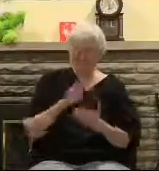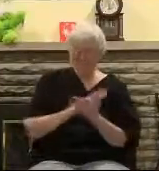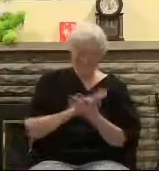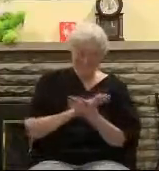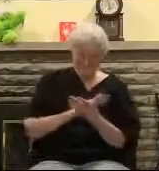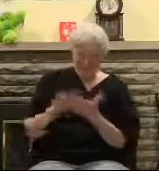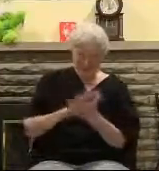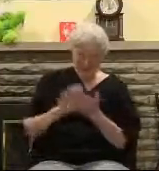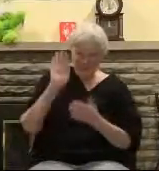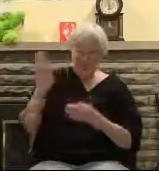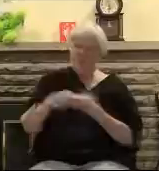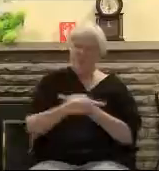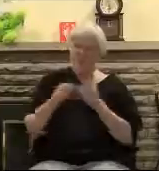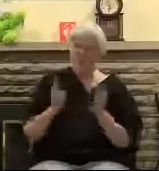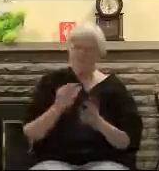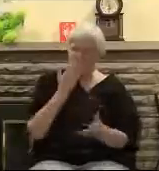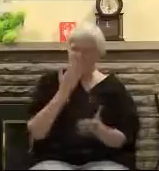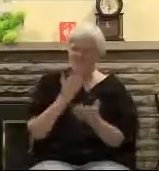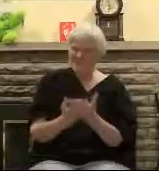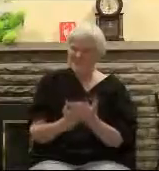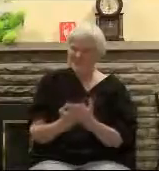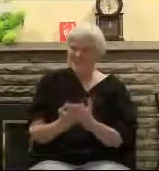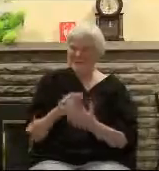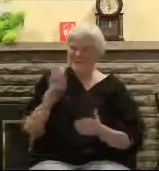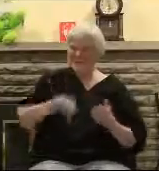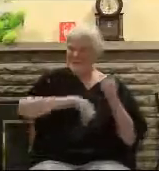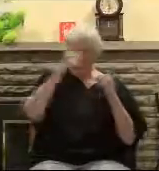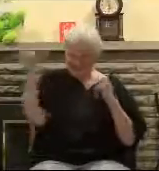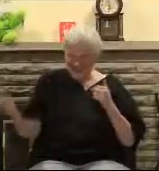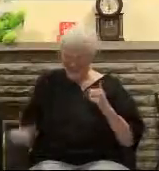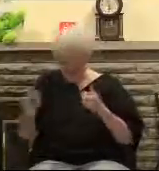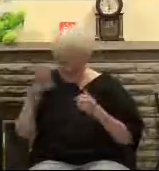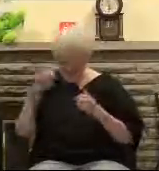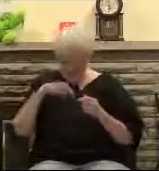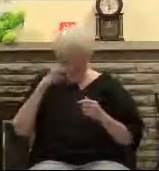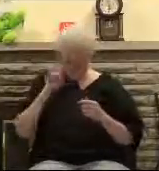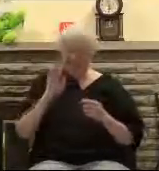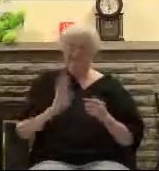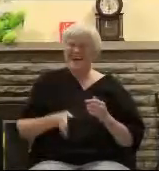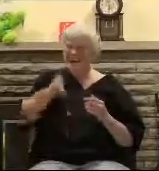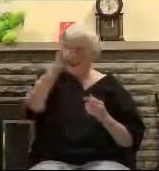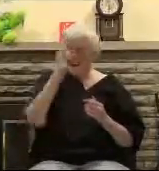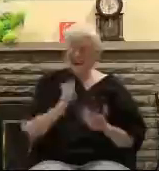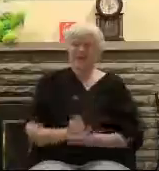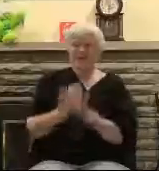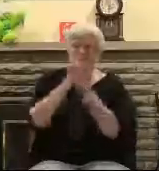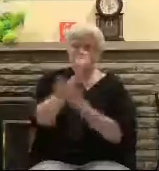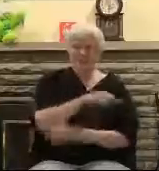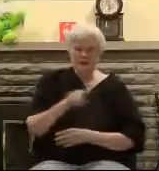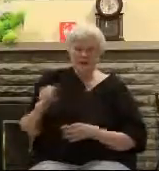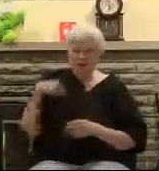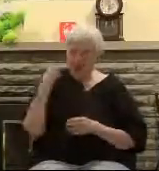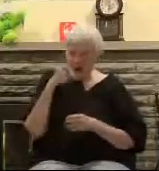is good cleanliness is good but that phrase isn't in the Bible What are some of the others that we were talking about the other day? God helps those who don't Yeah